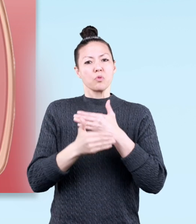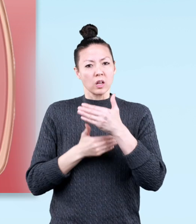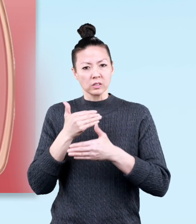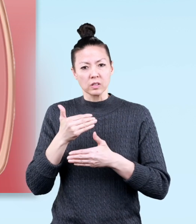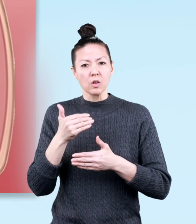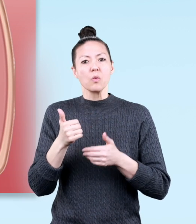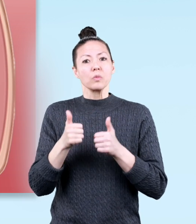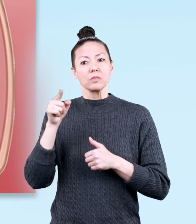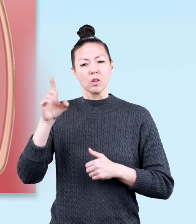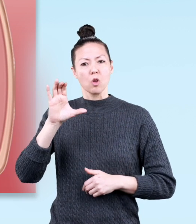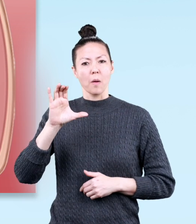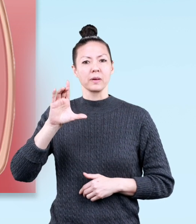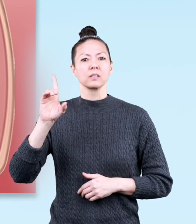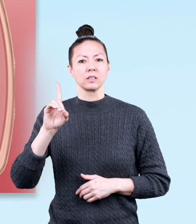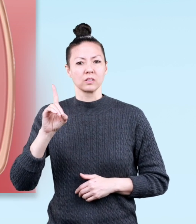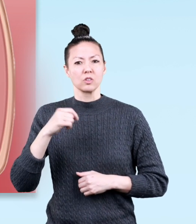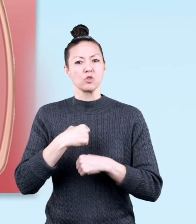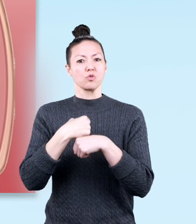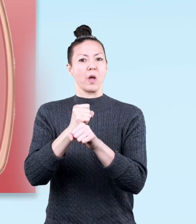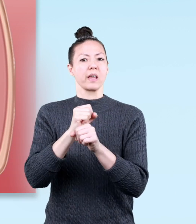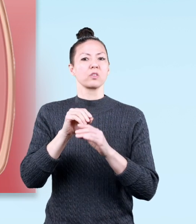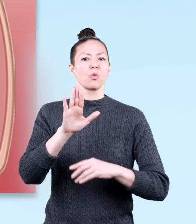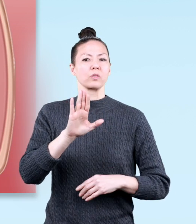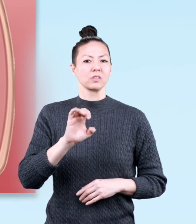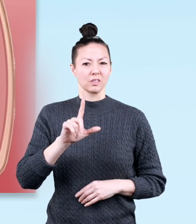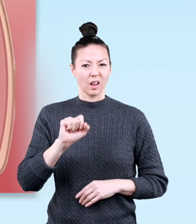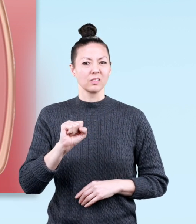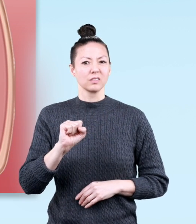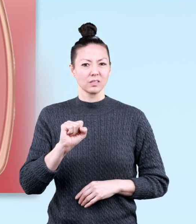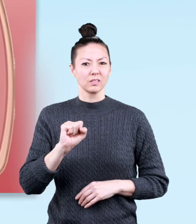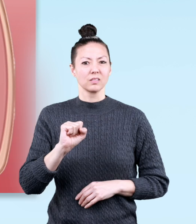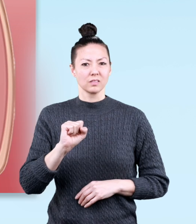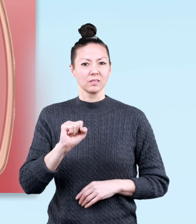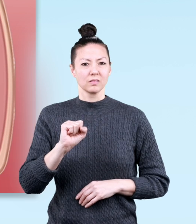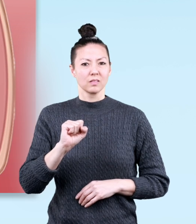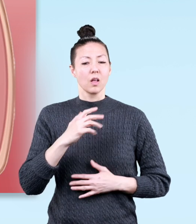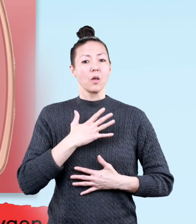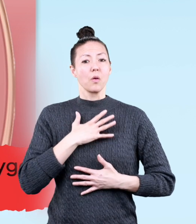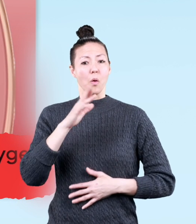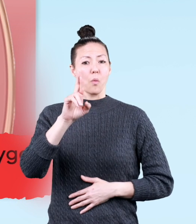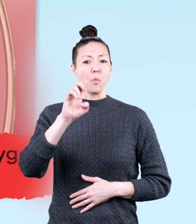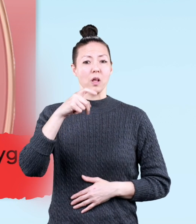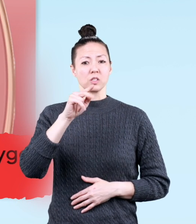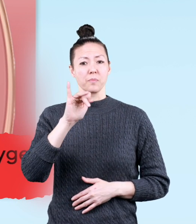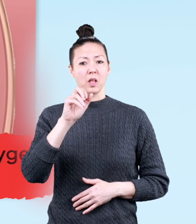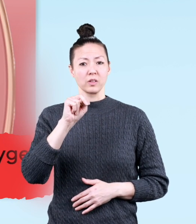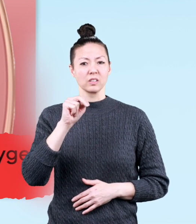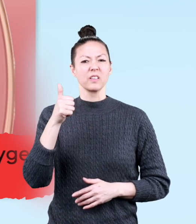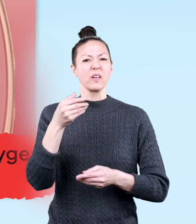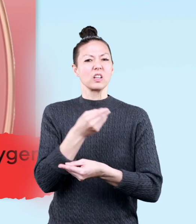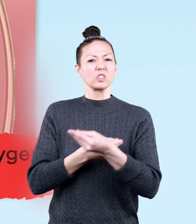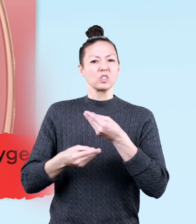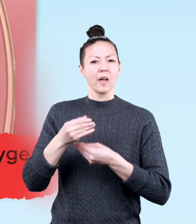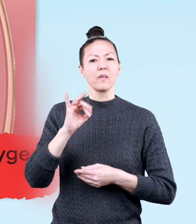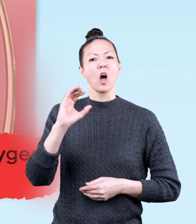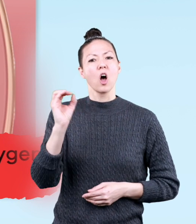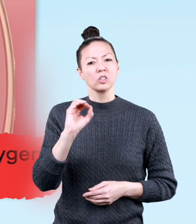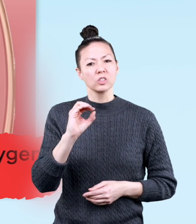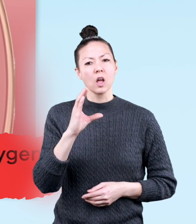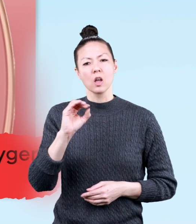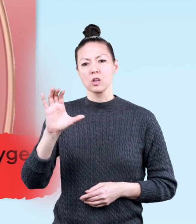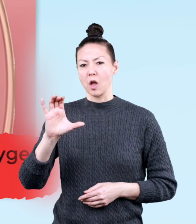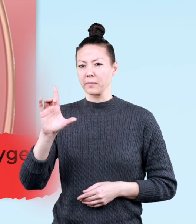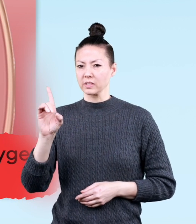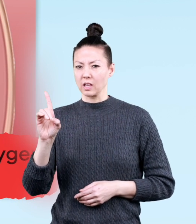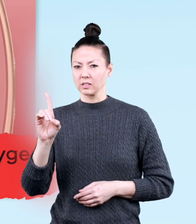is the process by which carbon dioxide is created in your cells. Respiration is the exchange